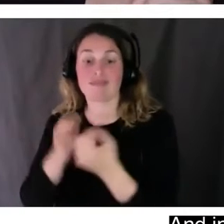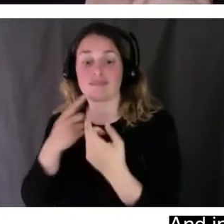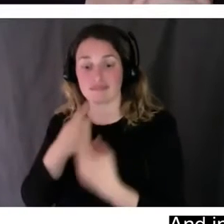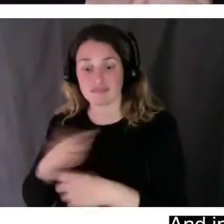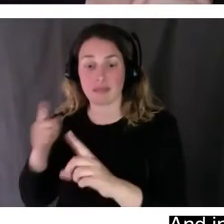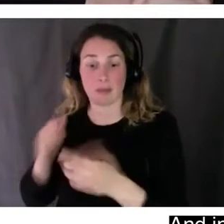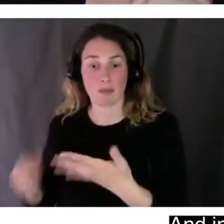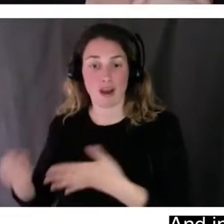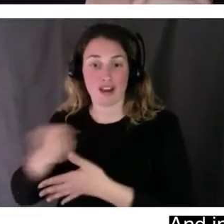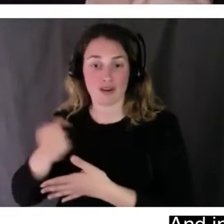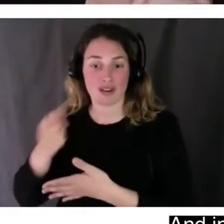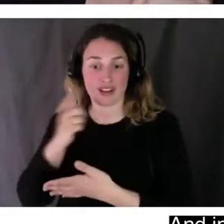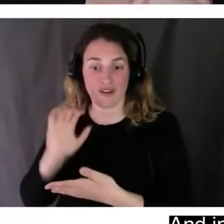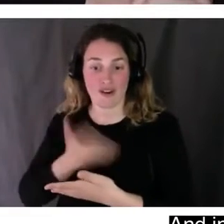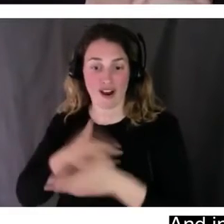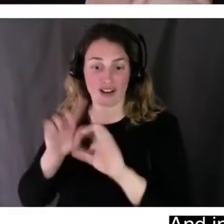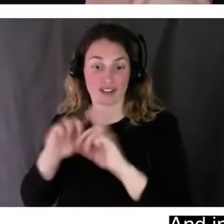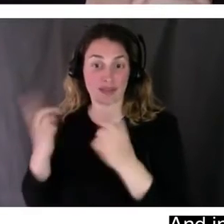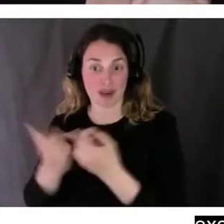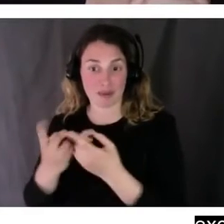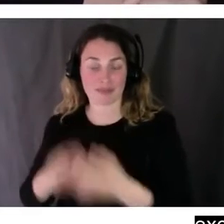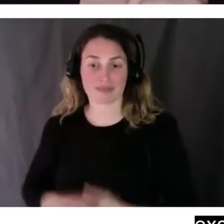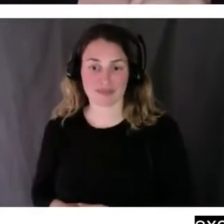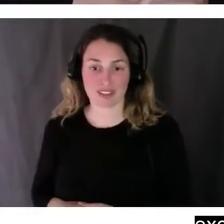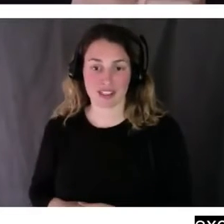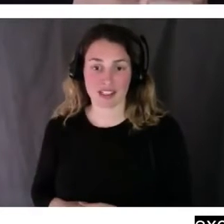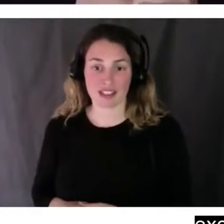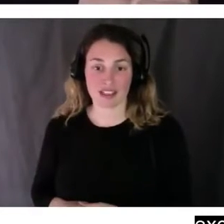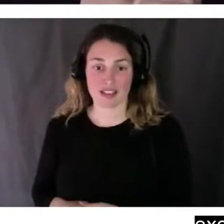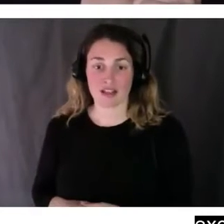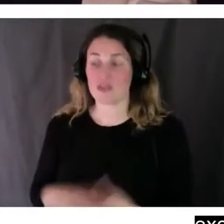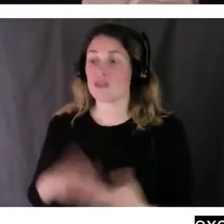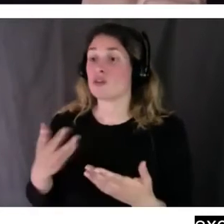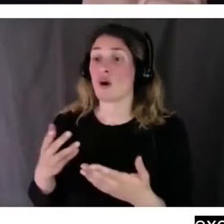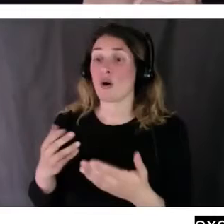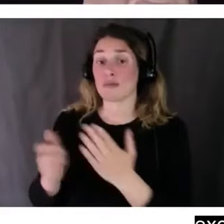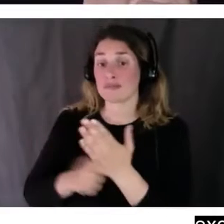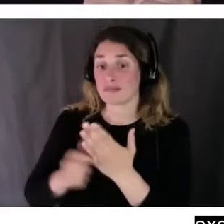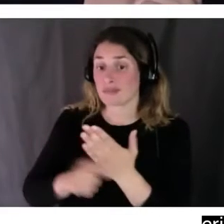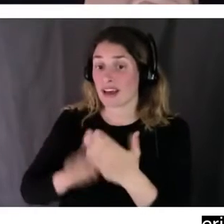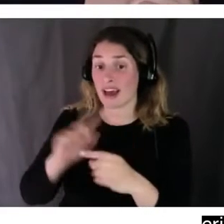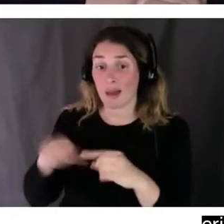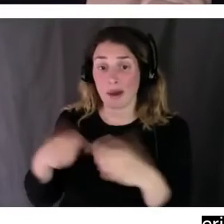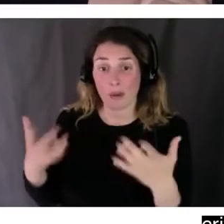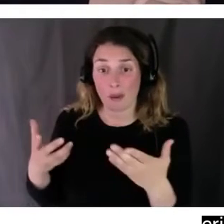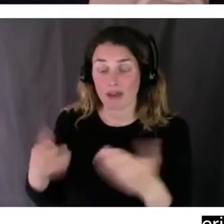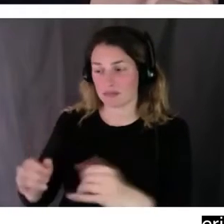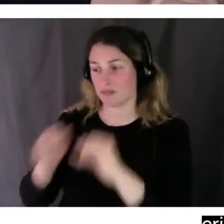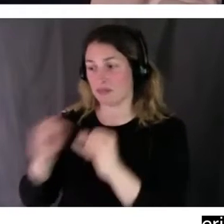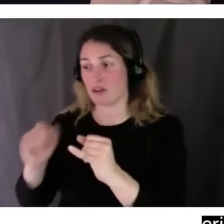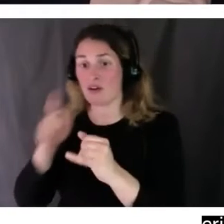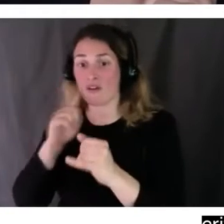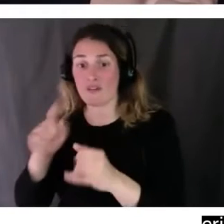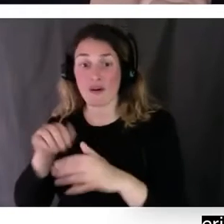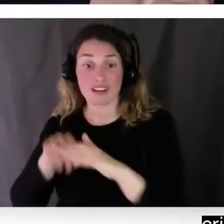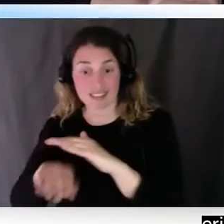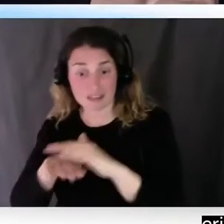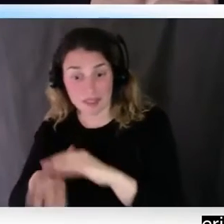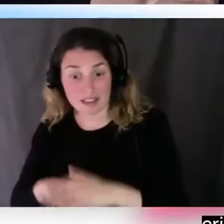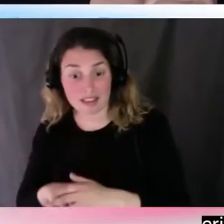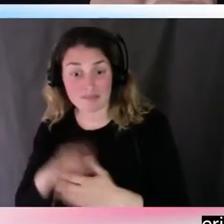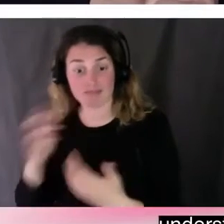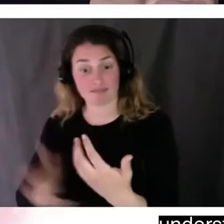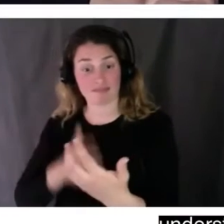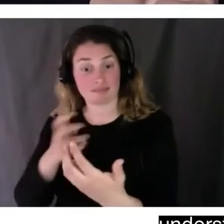around accommodation, instructions around accessibility are critical. And they're not